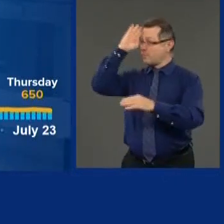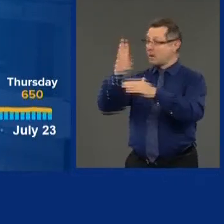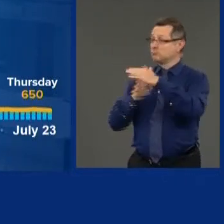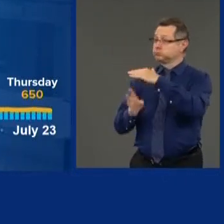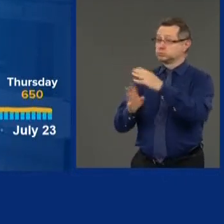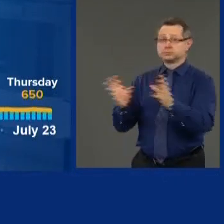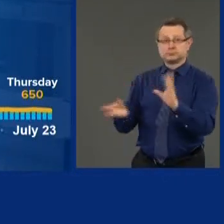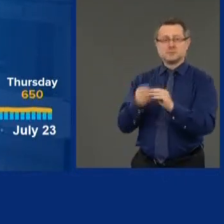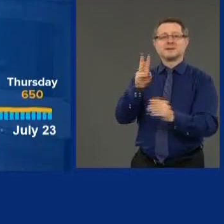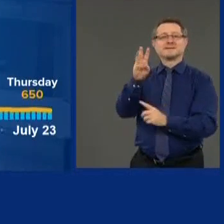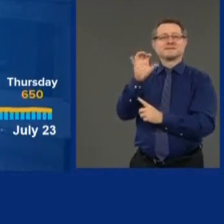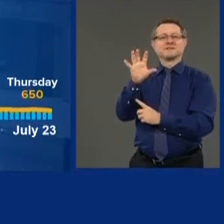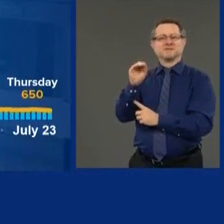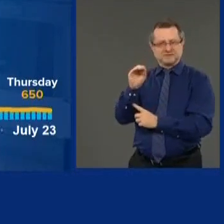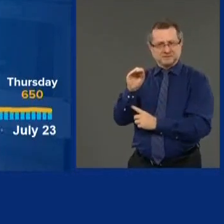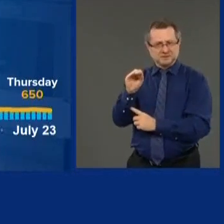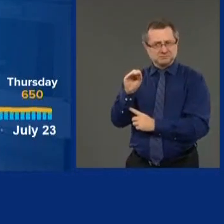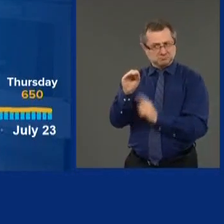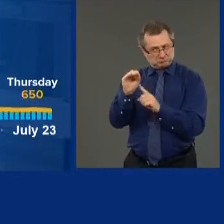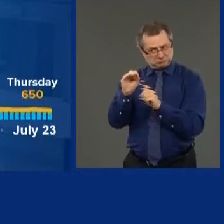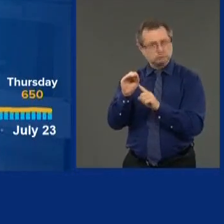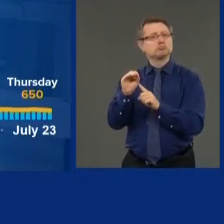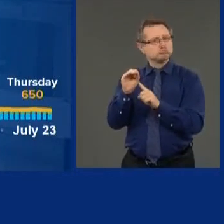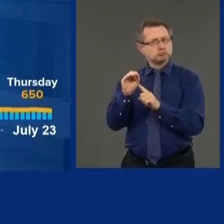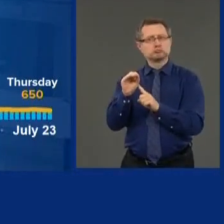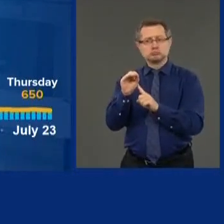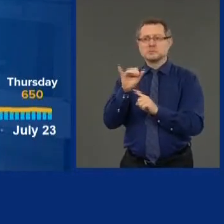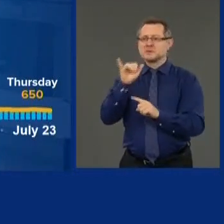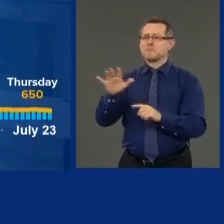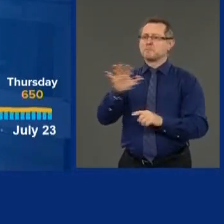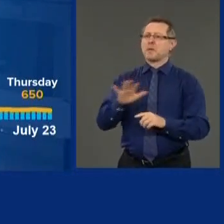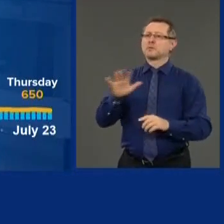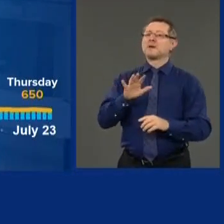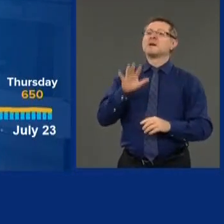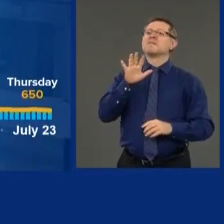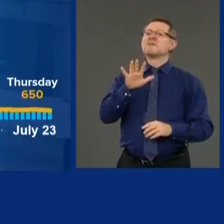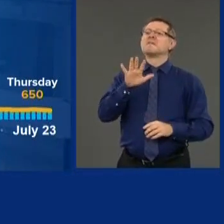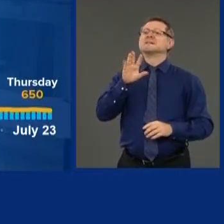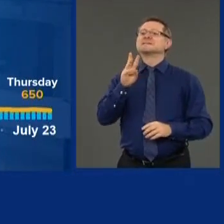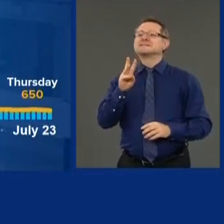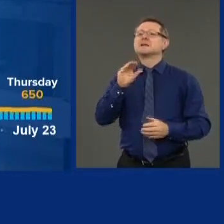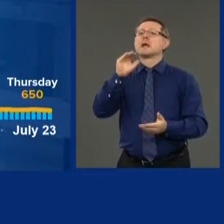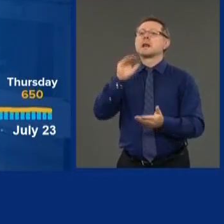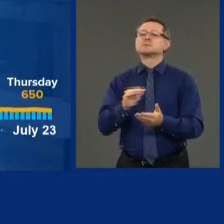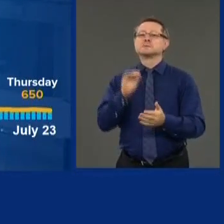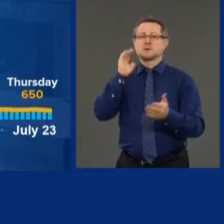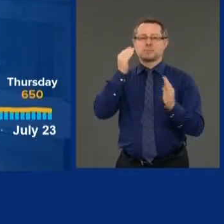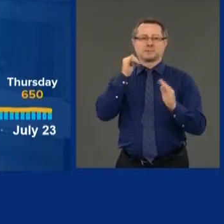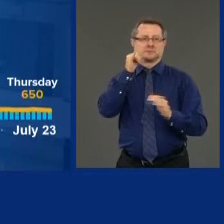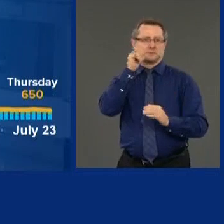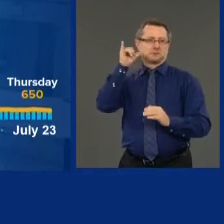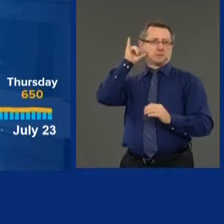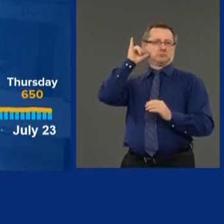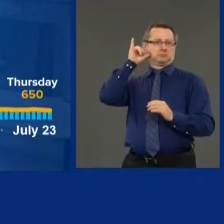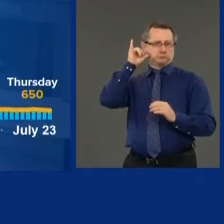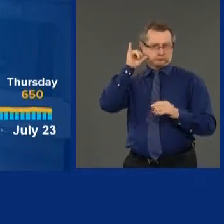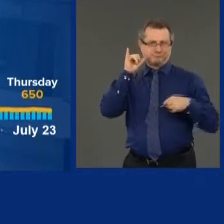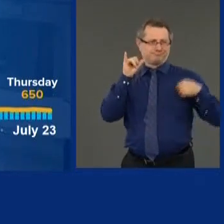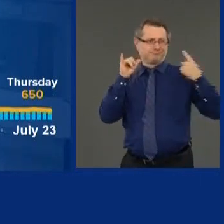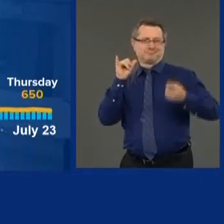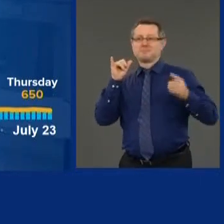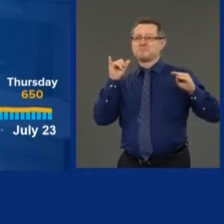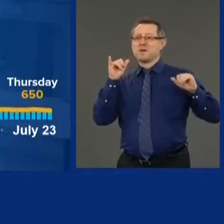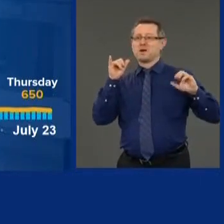hospitalizations is about 56 lower than yesterday. It is the lowest